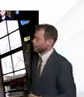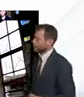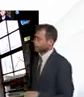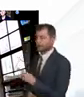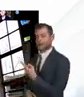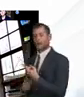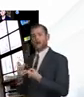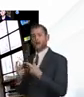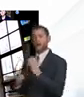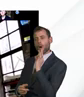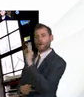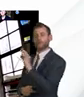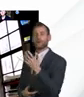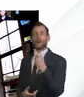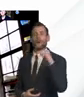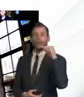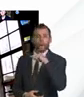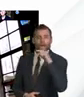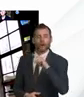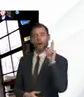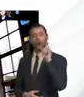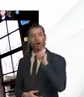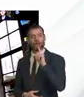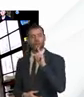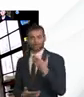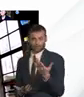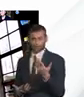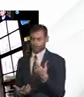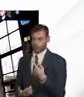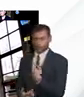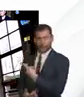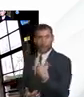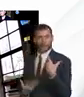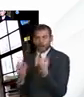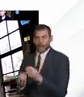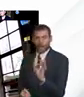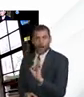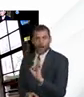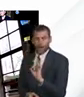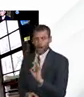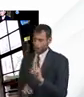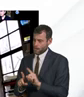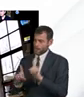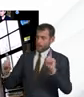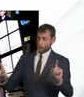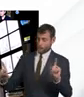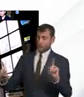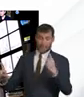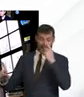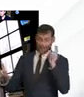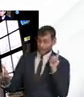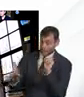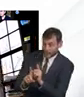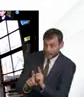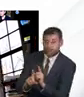uh are they allowed to meet in public places because you've haven't banned meetings of two people and where they do you meet are they allowed to be affectionate